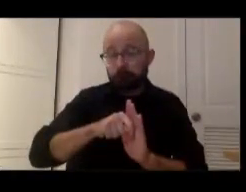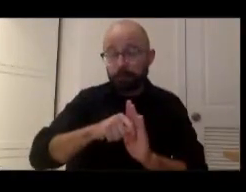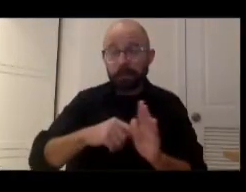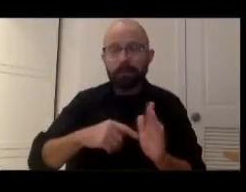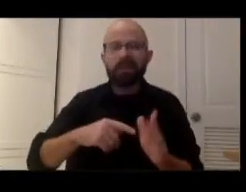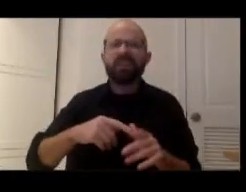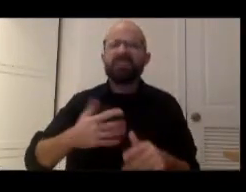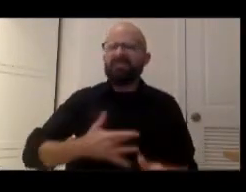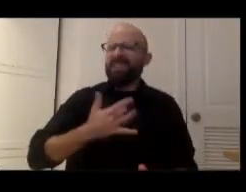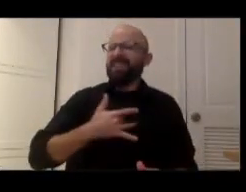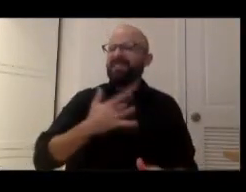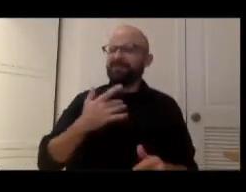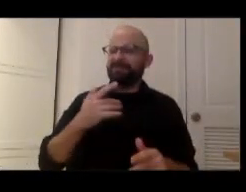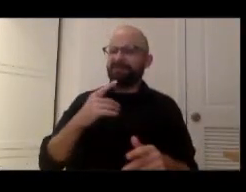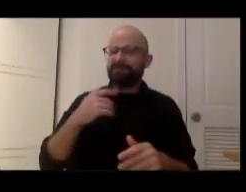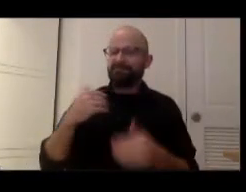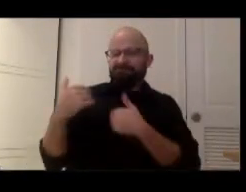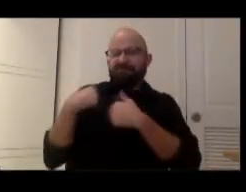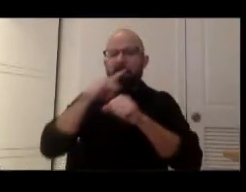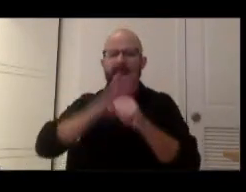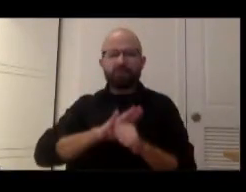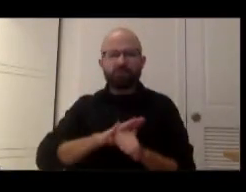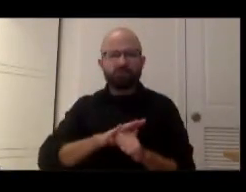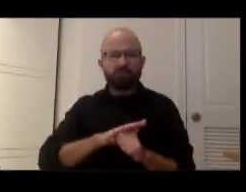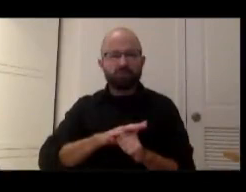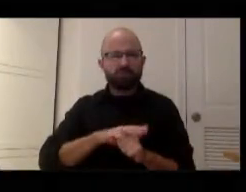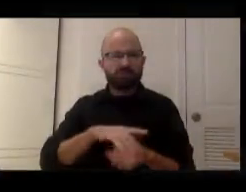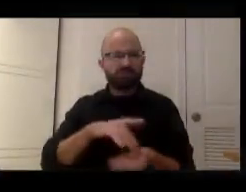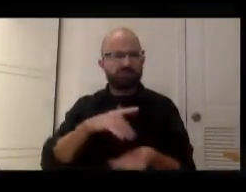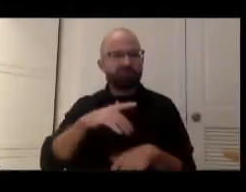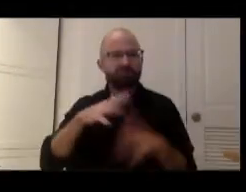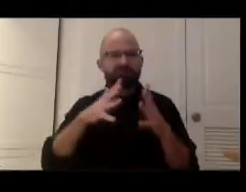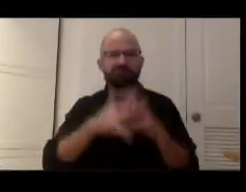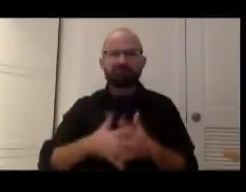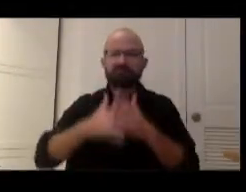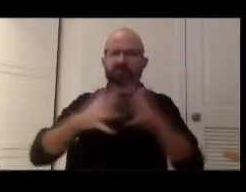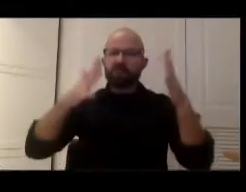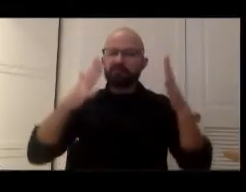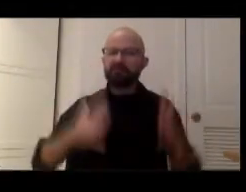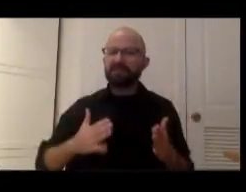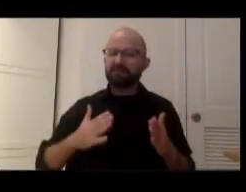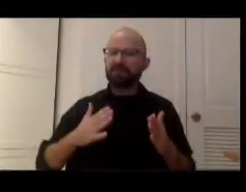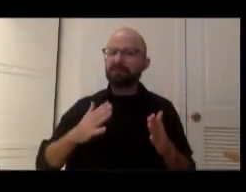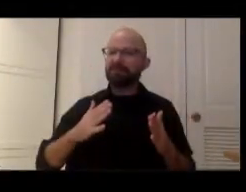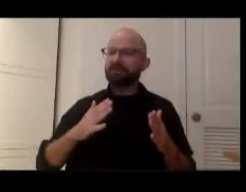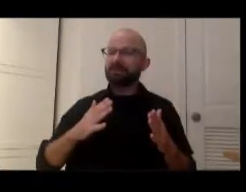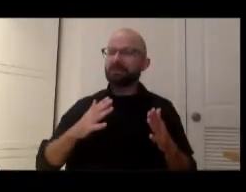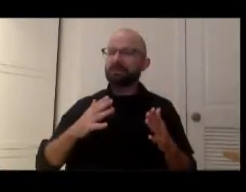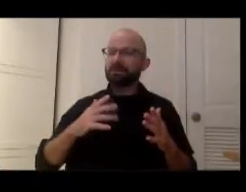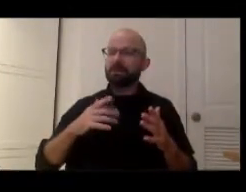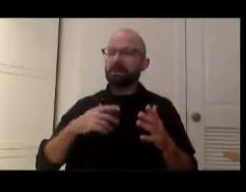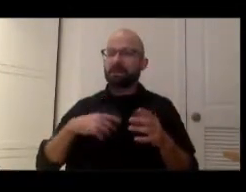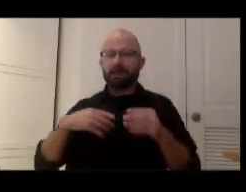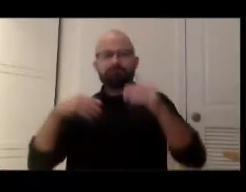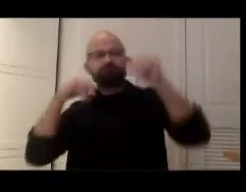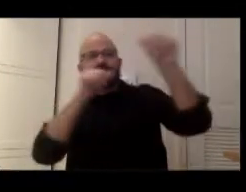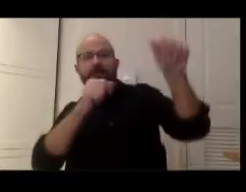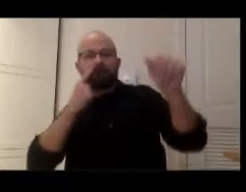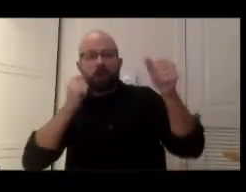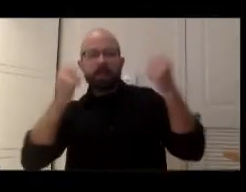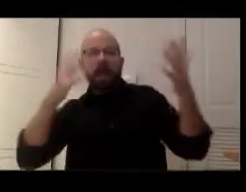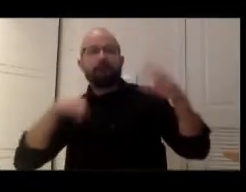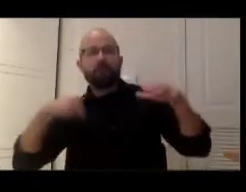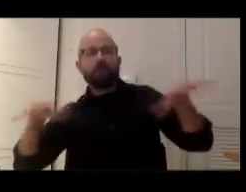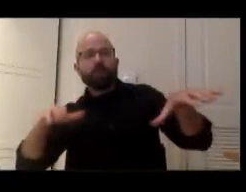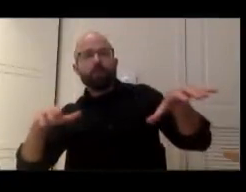given that the American people are are the ones who fund much of what we do. We are in their debt